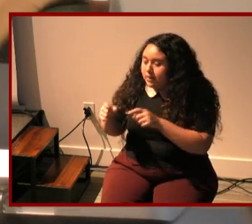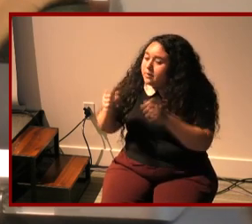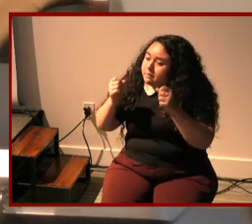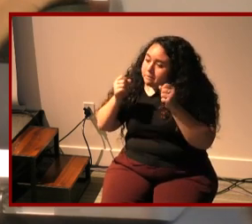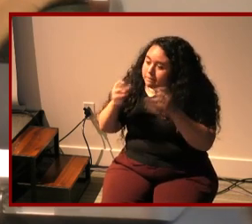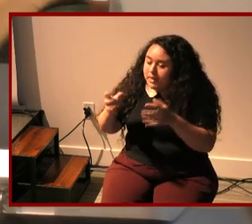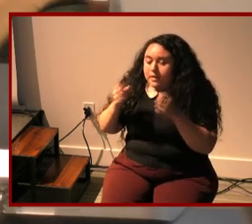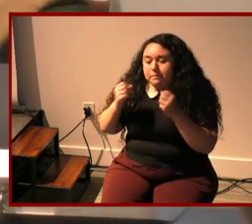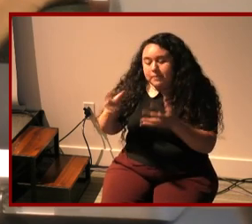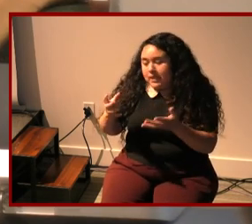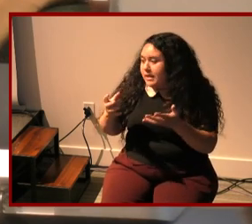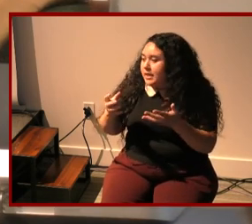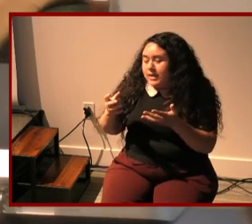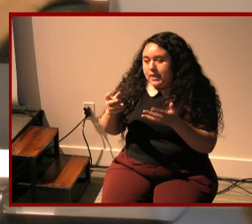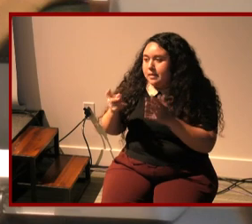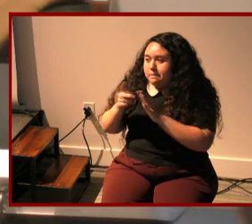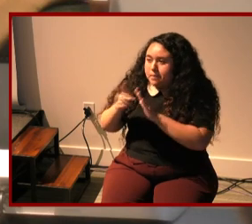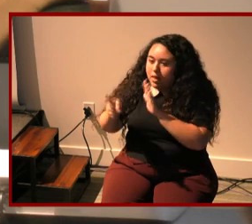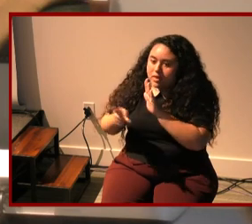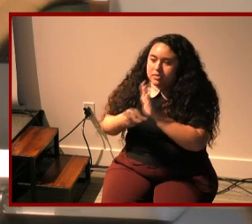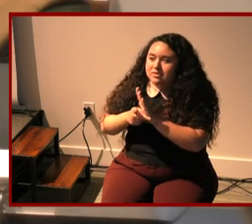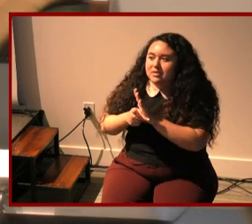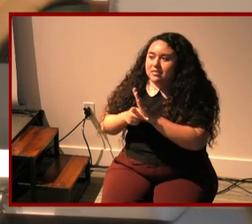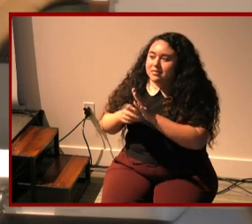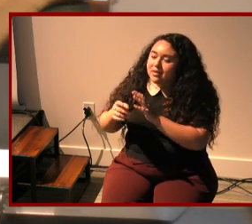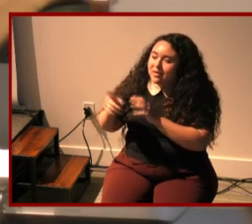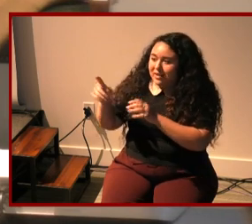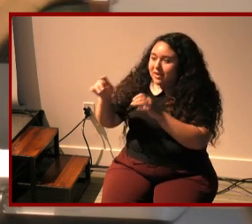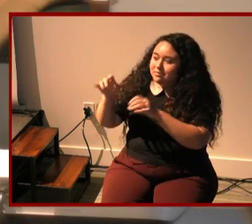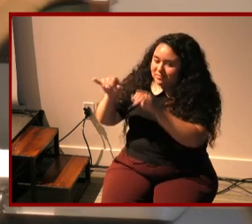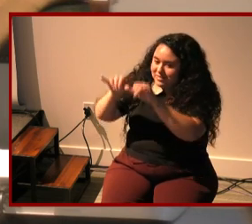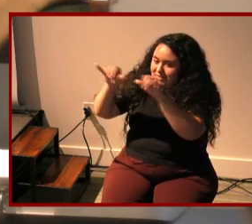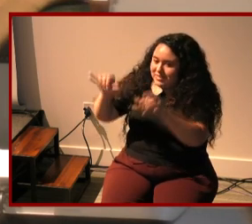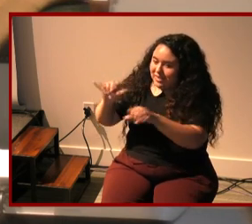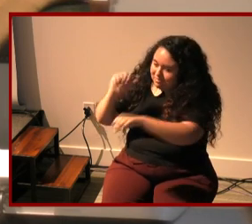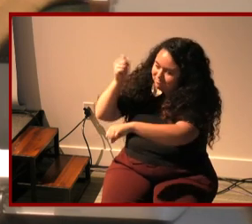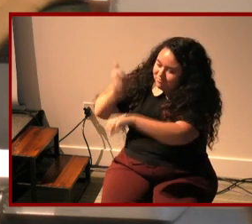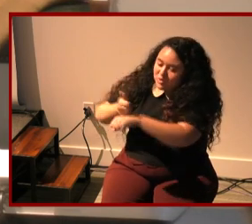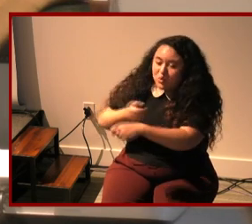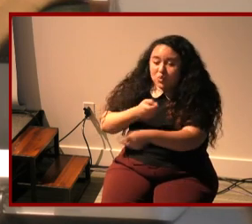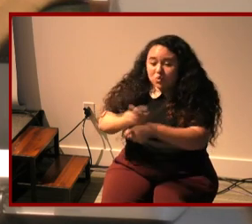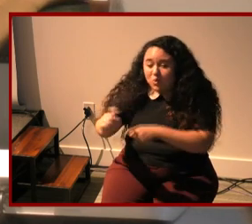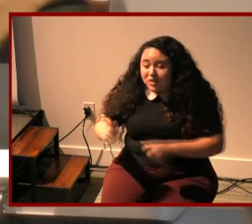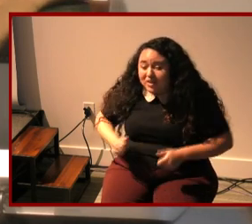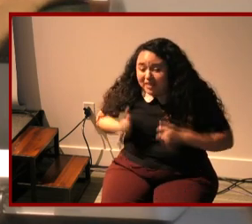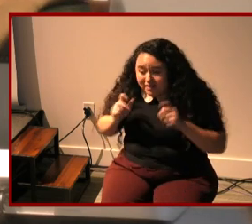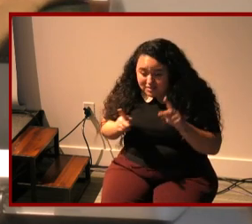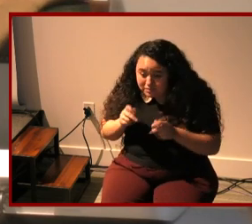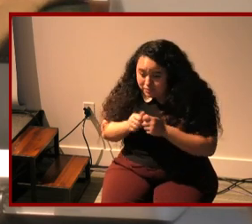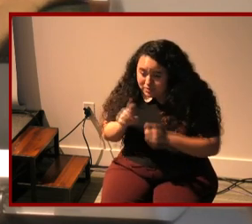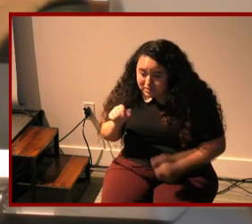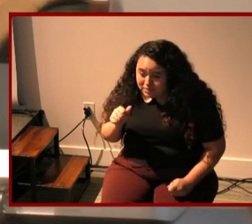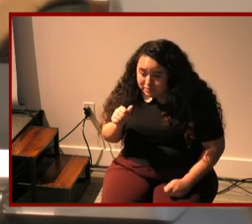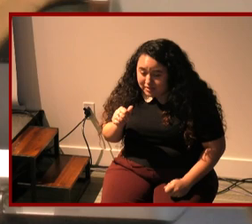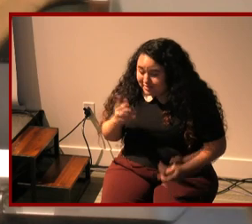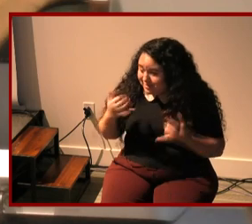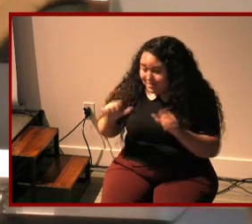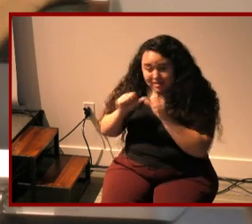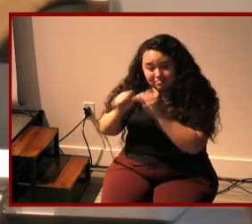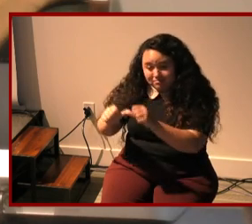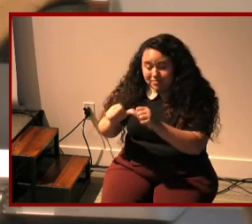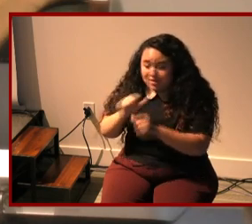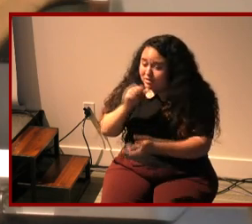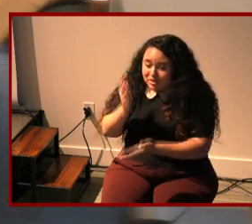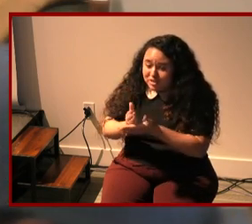policies and institutional mechanisms for ruining the lives and livelihoods of people with disabilities to no end yeah i